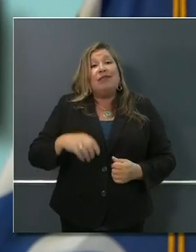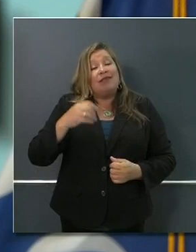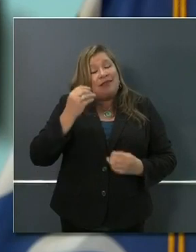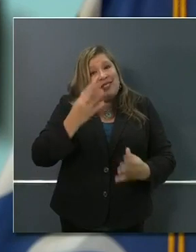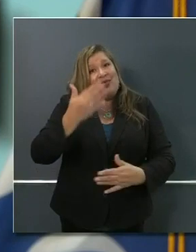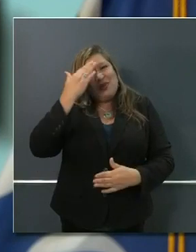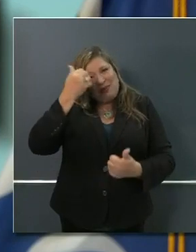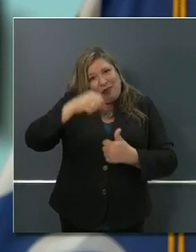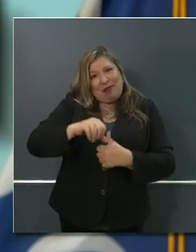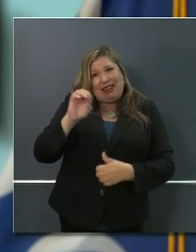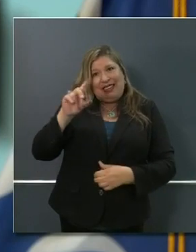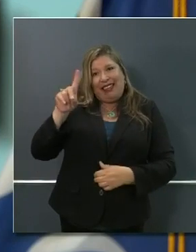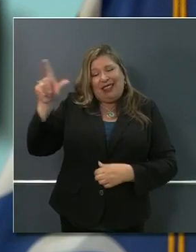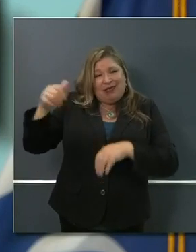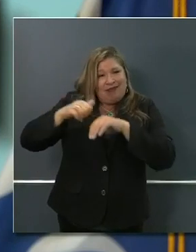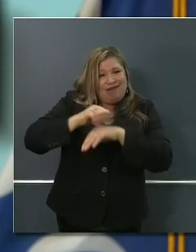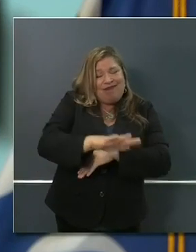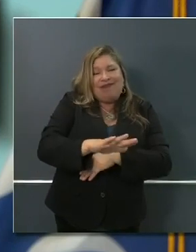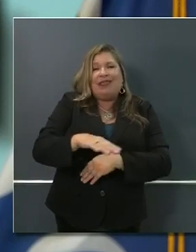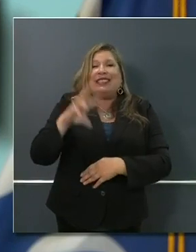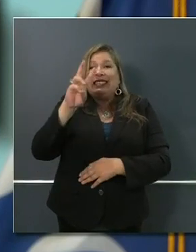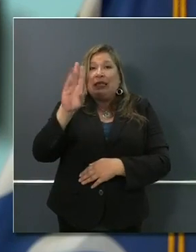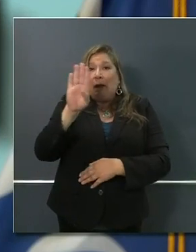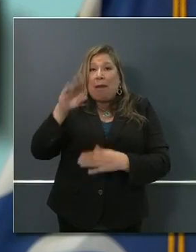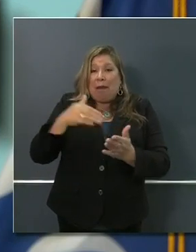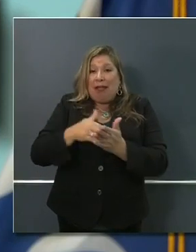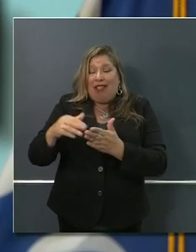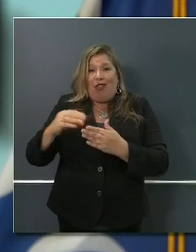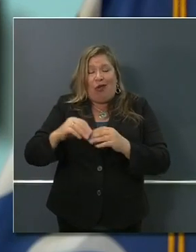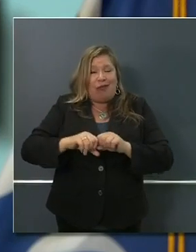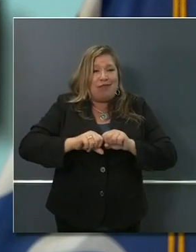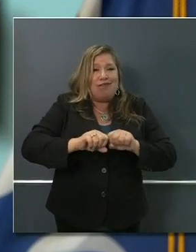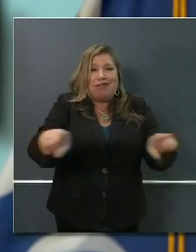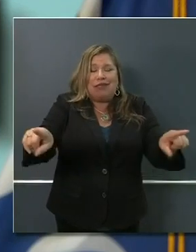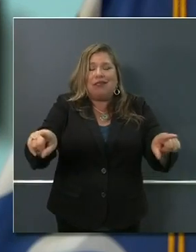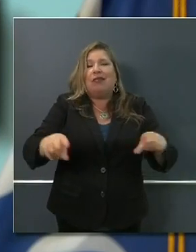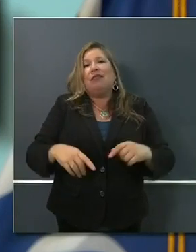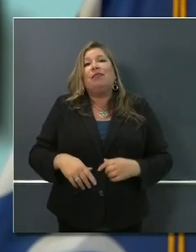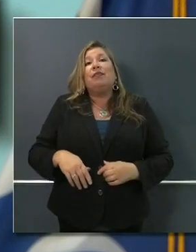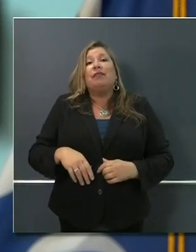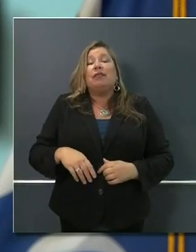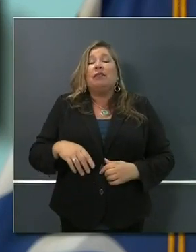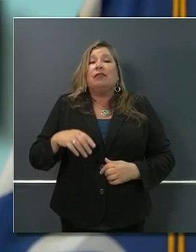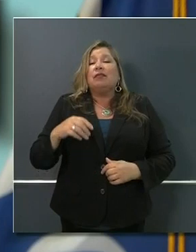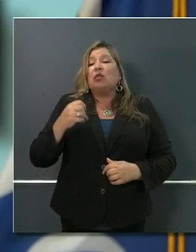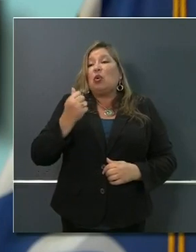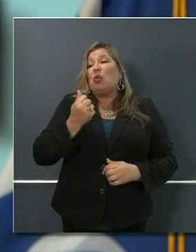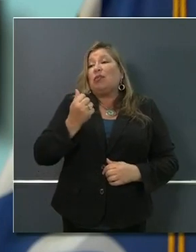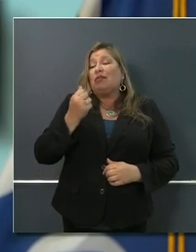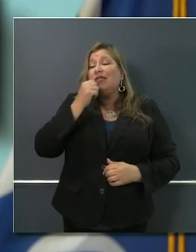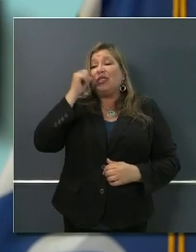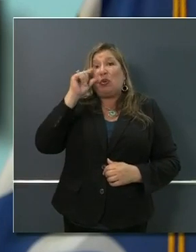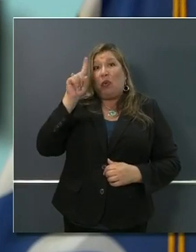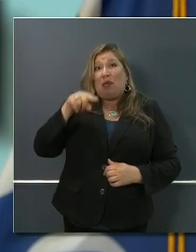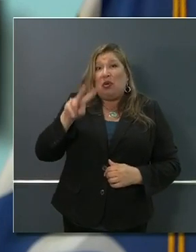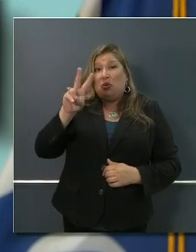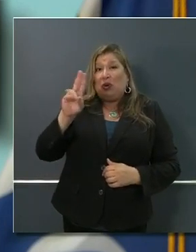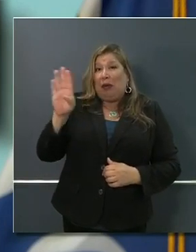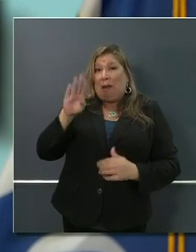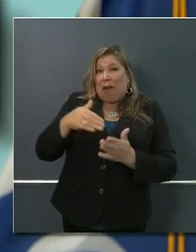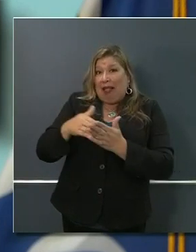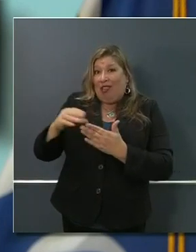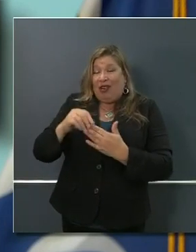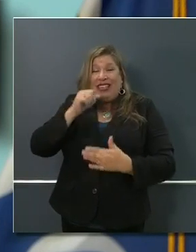billion just yesterday, averaging a little over $1 billion in the last number of days each day, 1.2 again